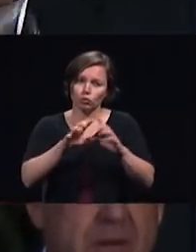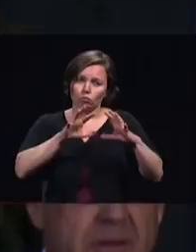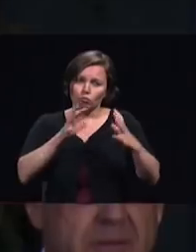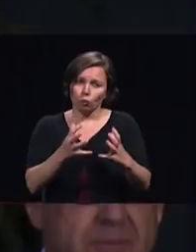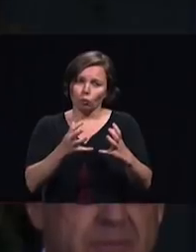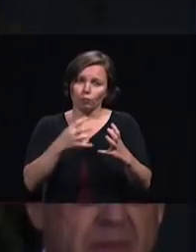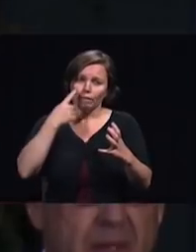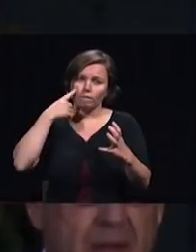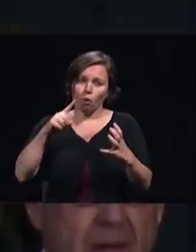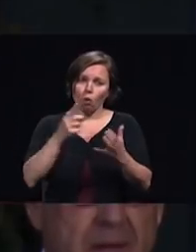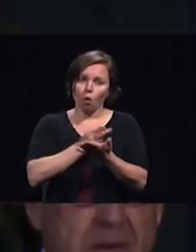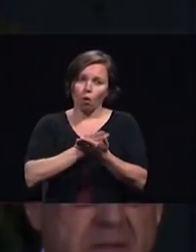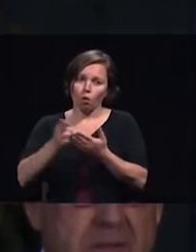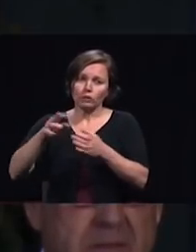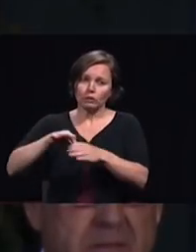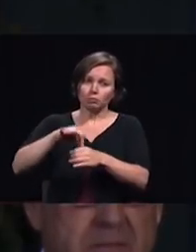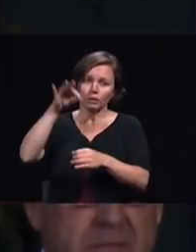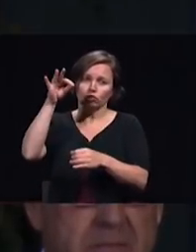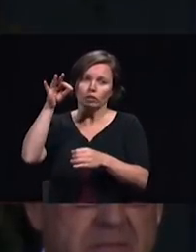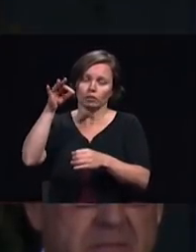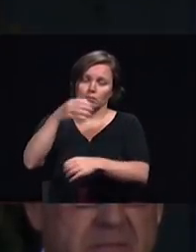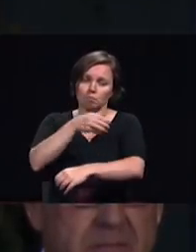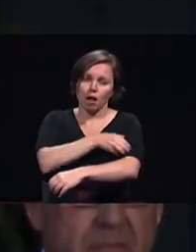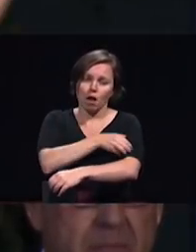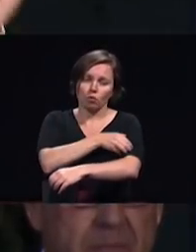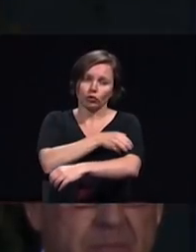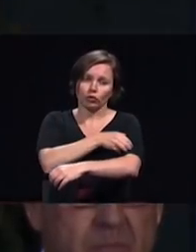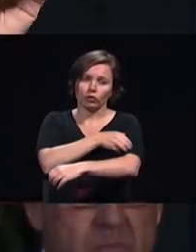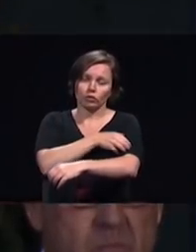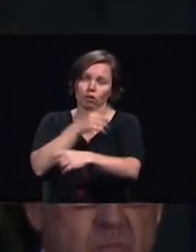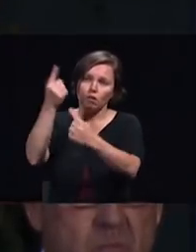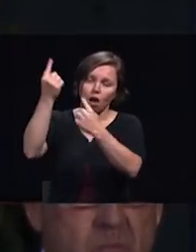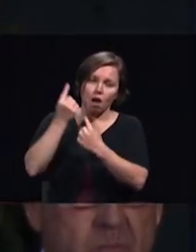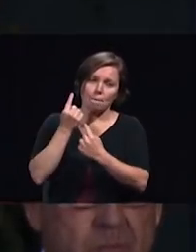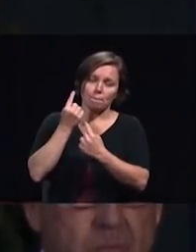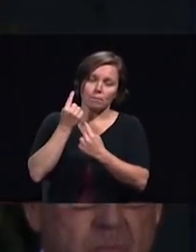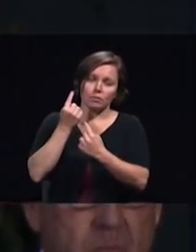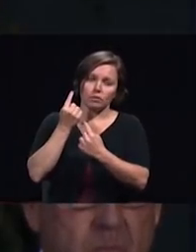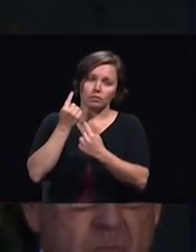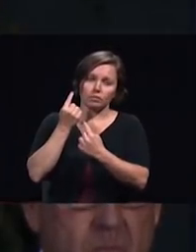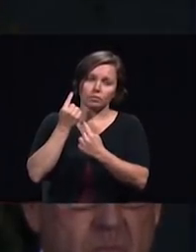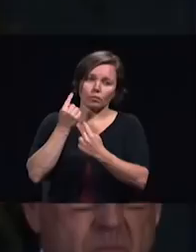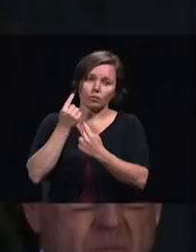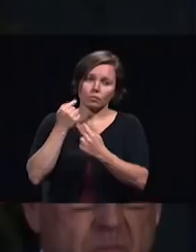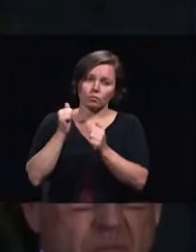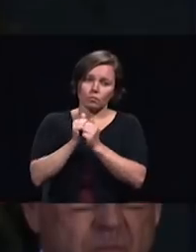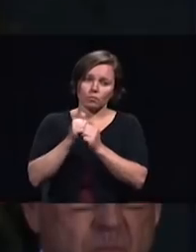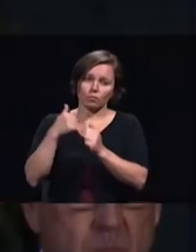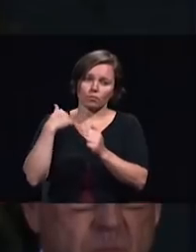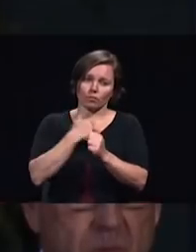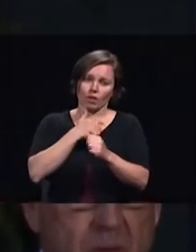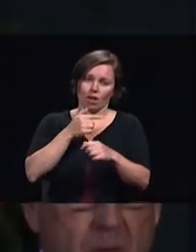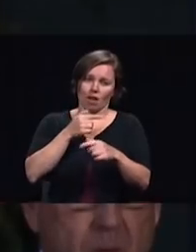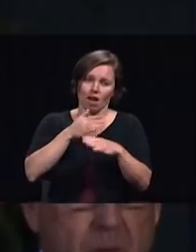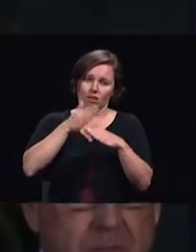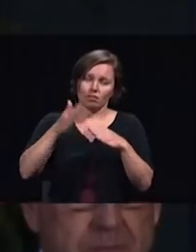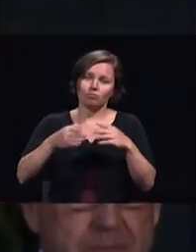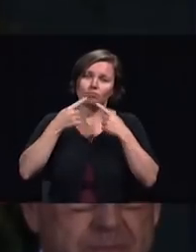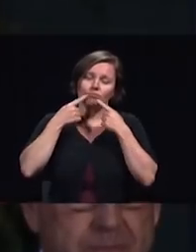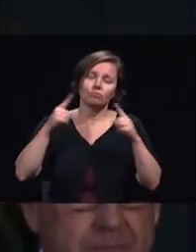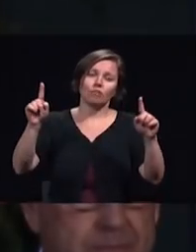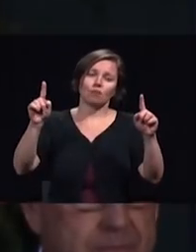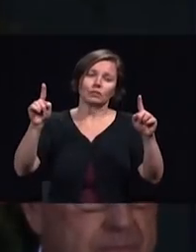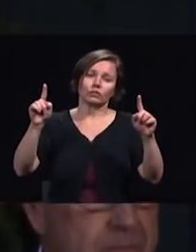Spirit power from heaven that will usher in the very last proclamation of prophetic biblical